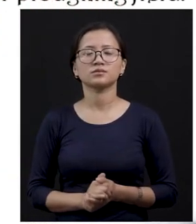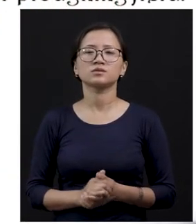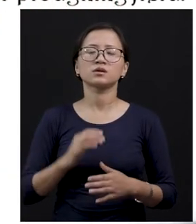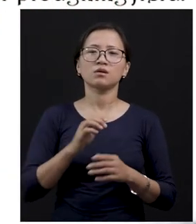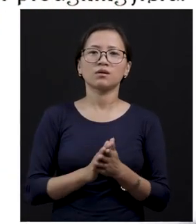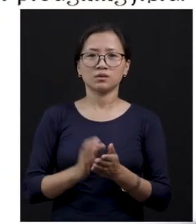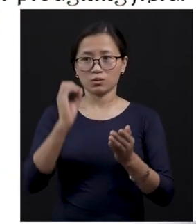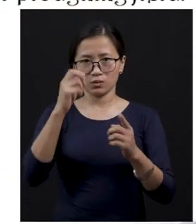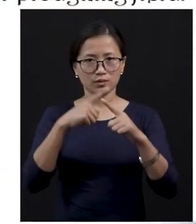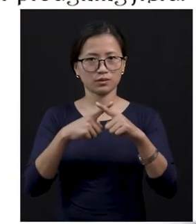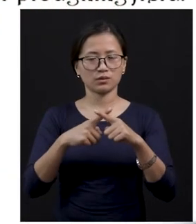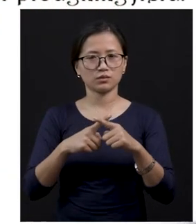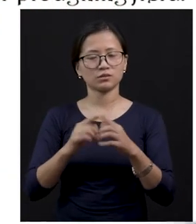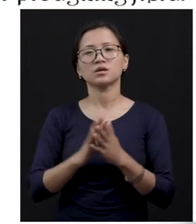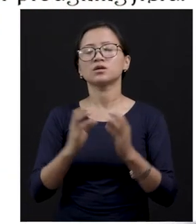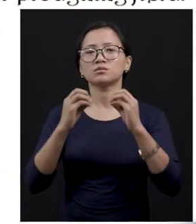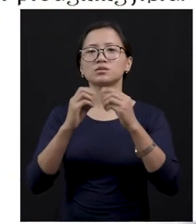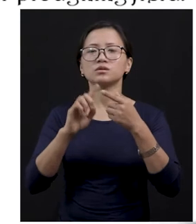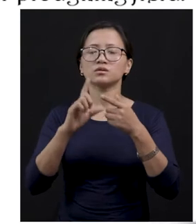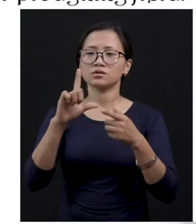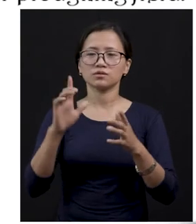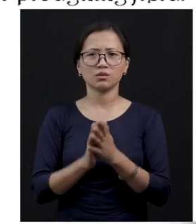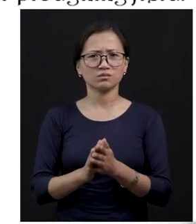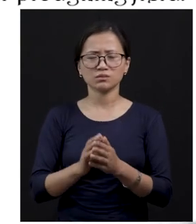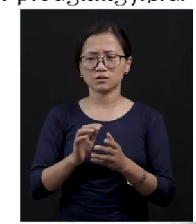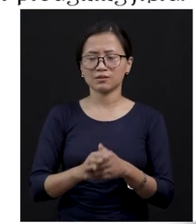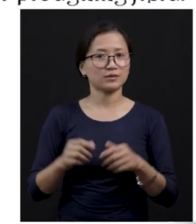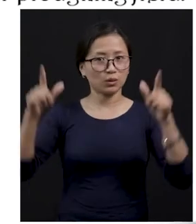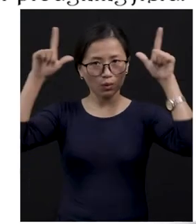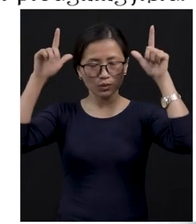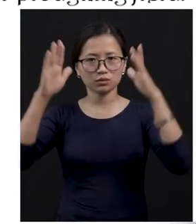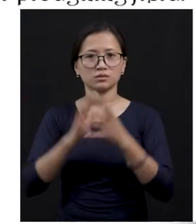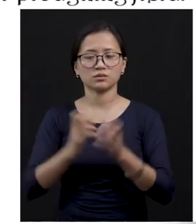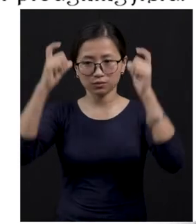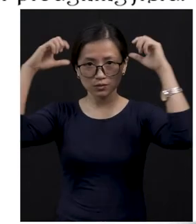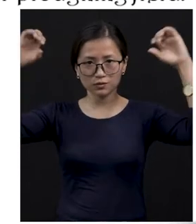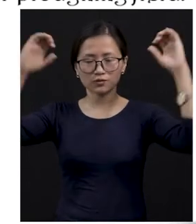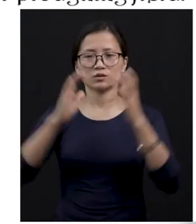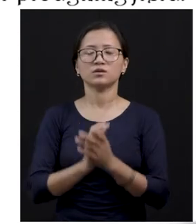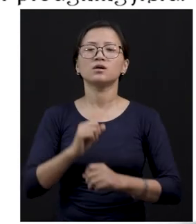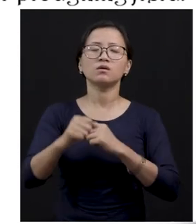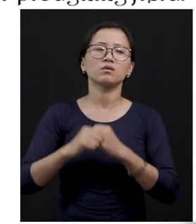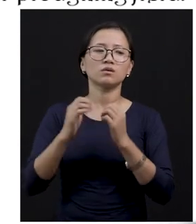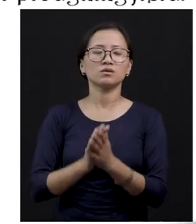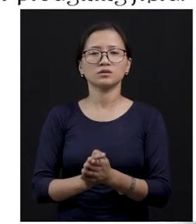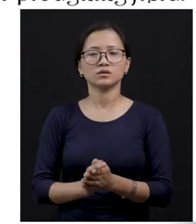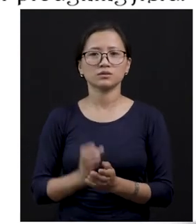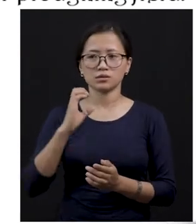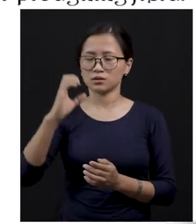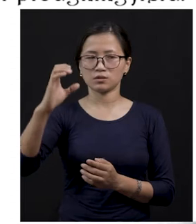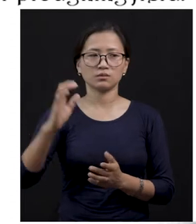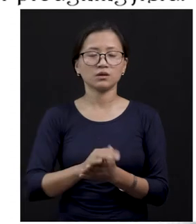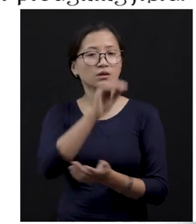Oaks, buffalo, horse, camel, donkey and elephant